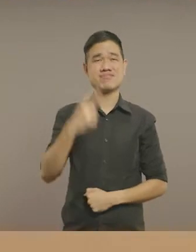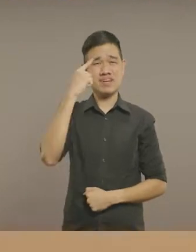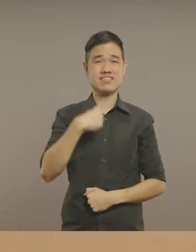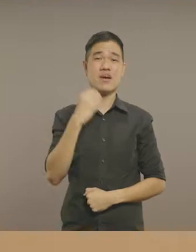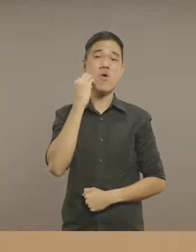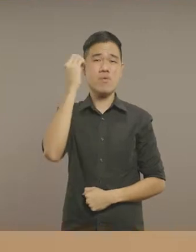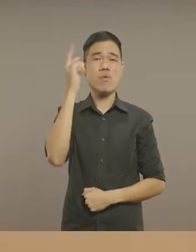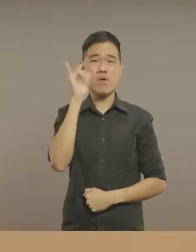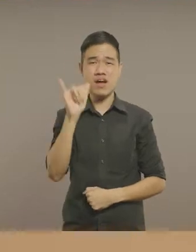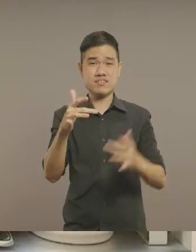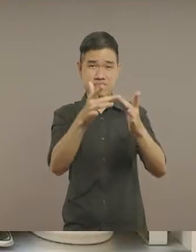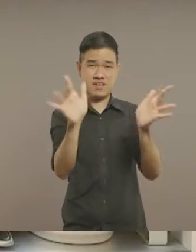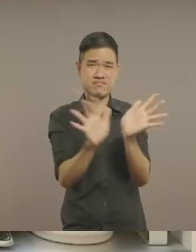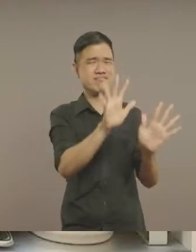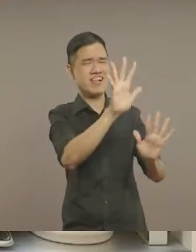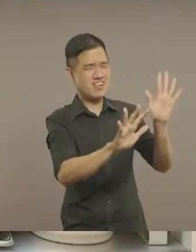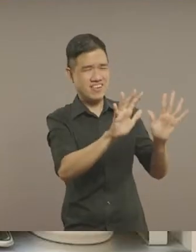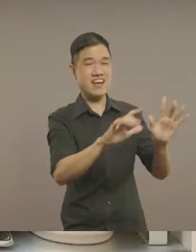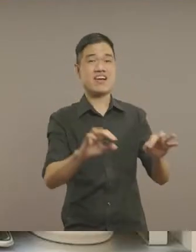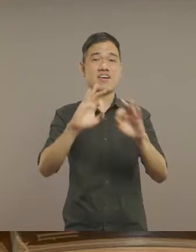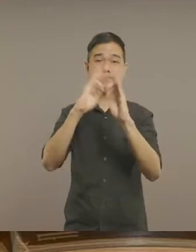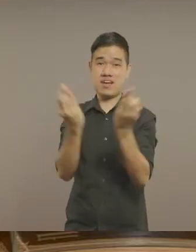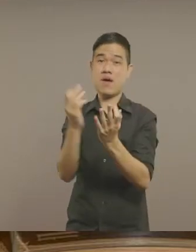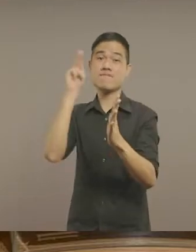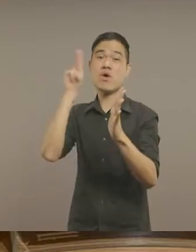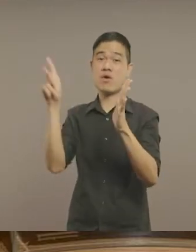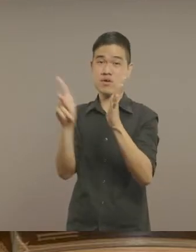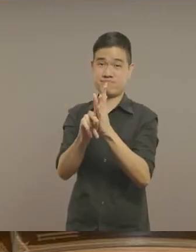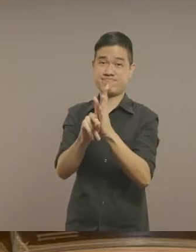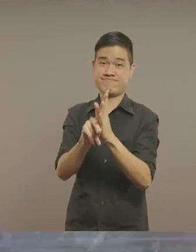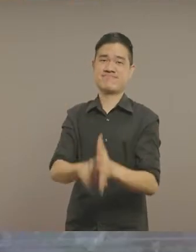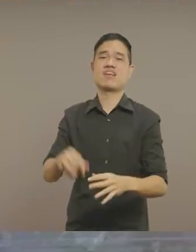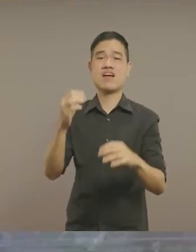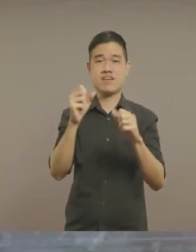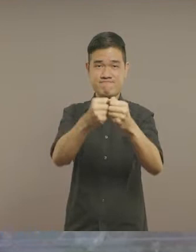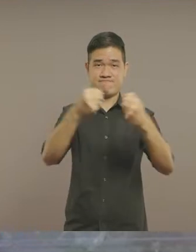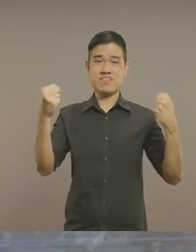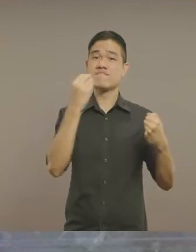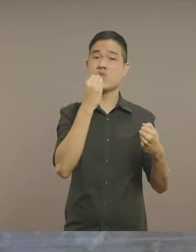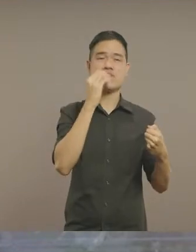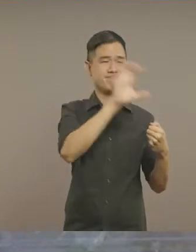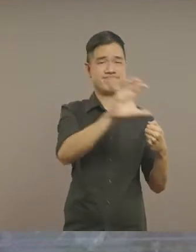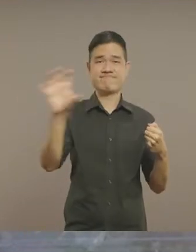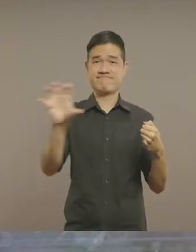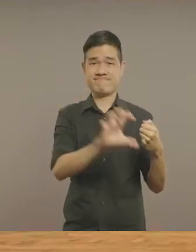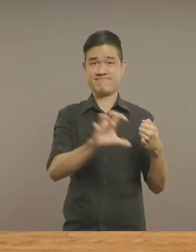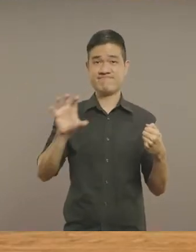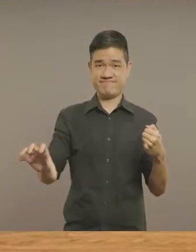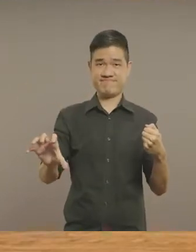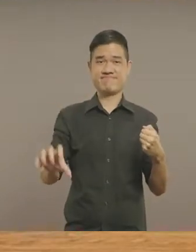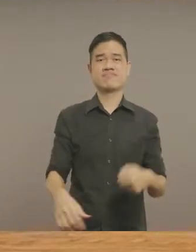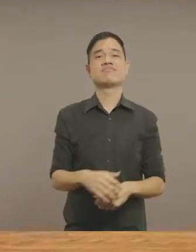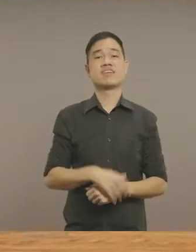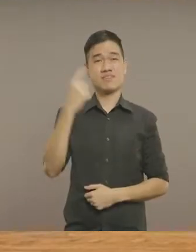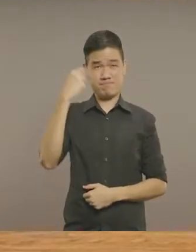So for me, home looks like mismatched ceramic plates, framed family photographs and a fridge full of assorted boom-boom packets. I